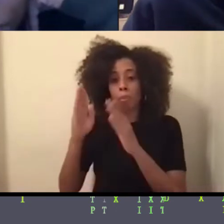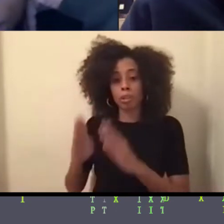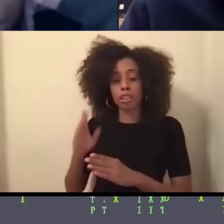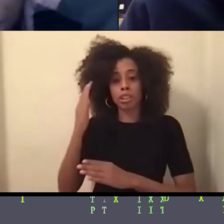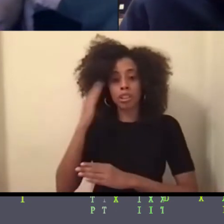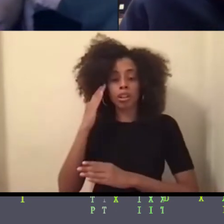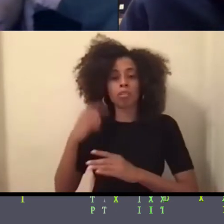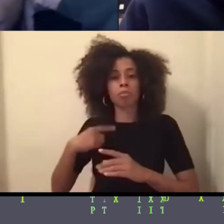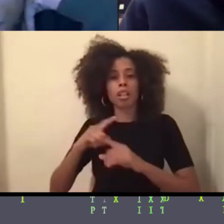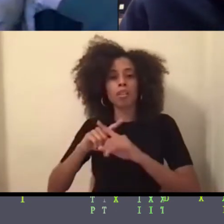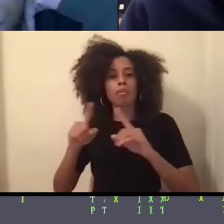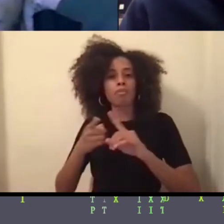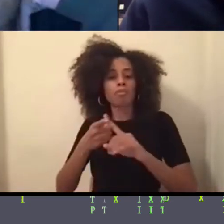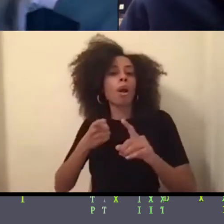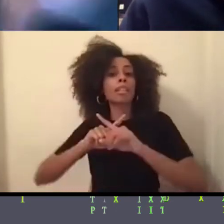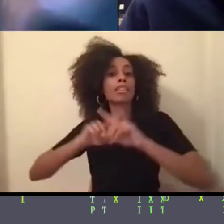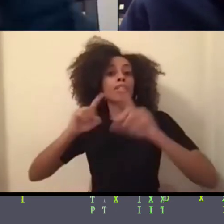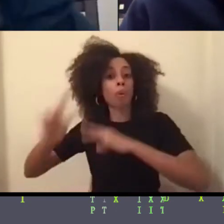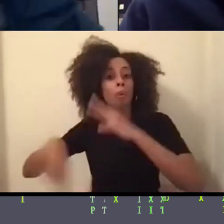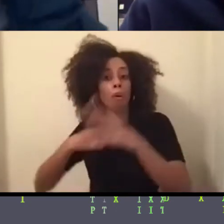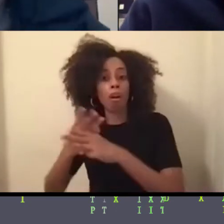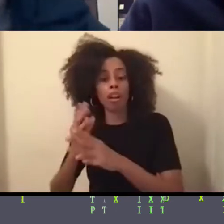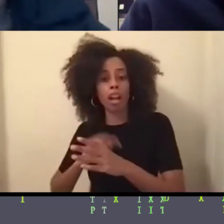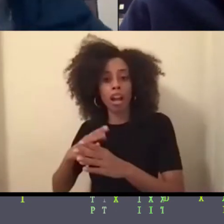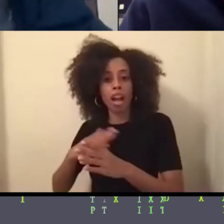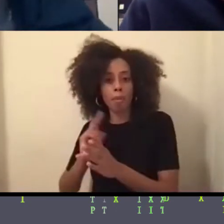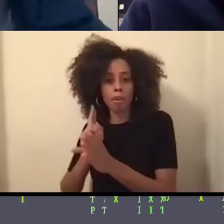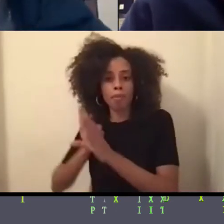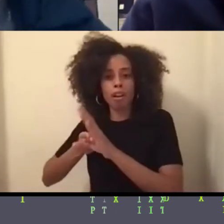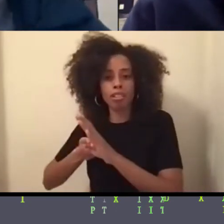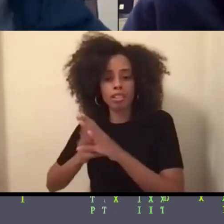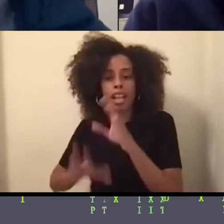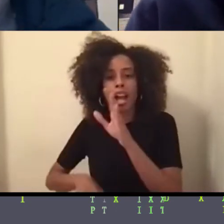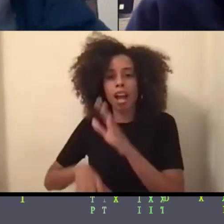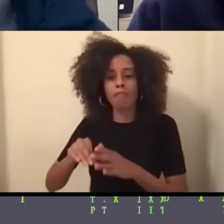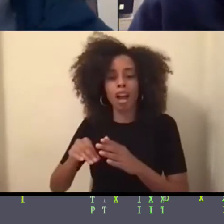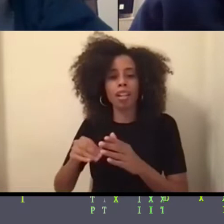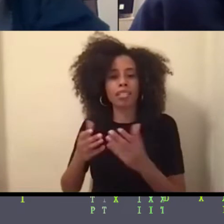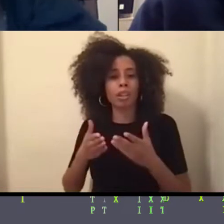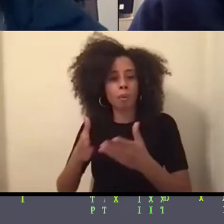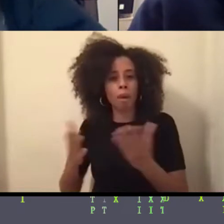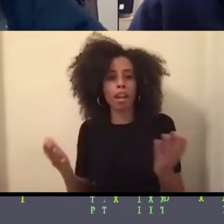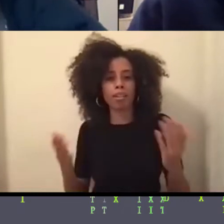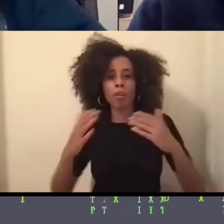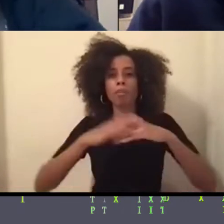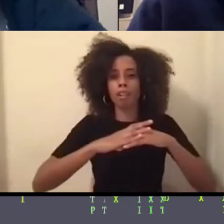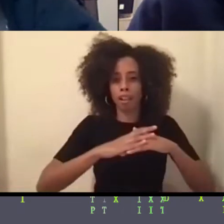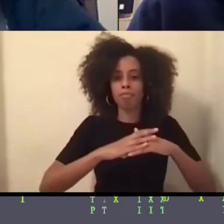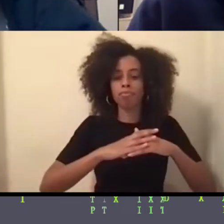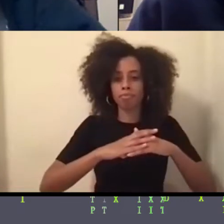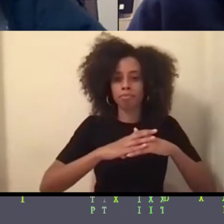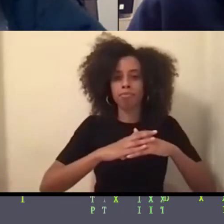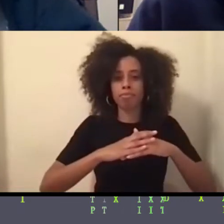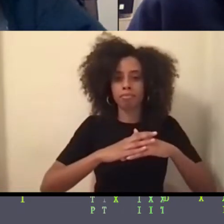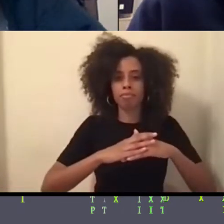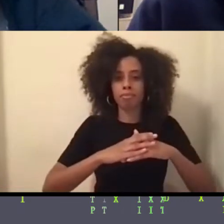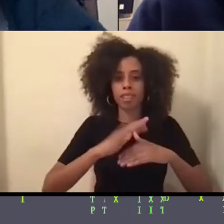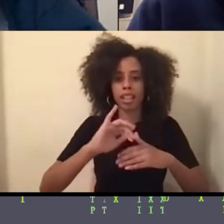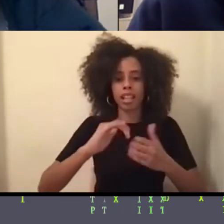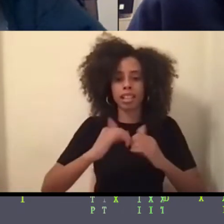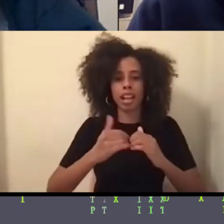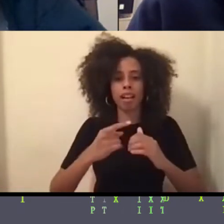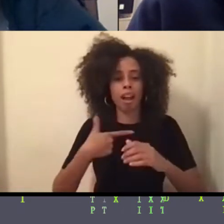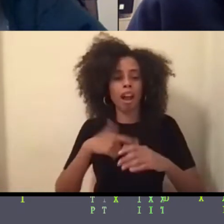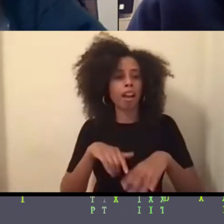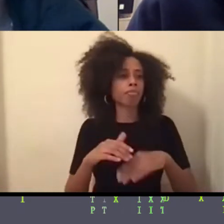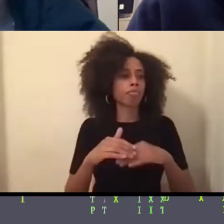that I exist in, I still find a way to kind of melt them all together. And that's just a way for me to feel stable and cohesive within myself at